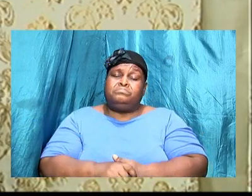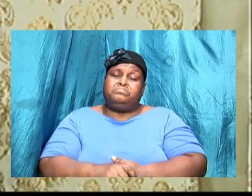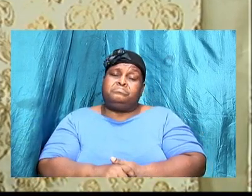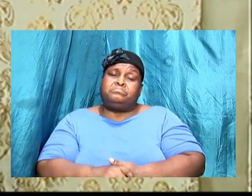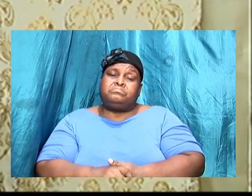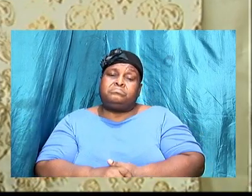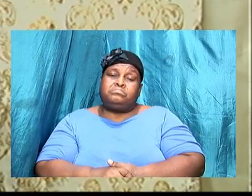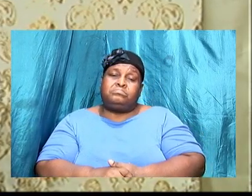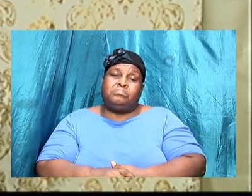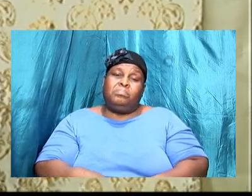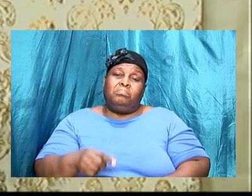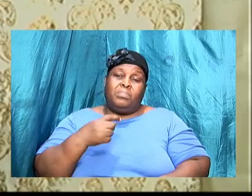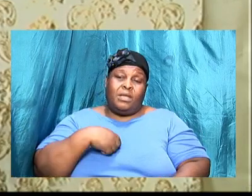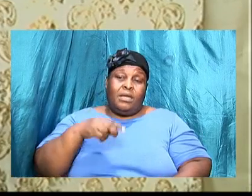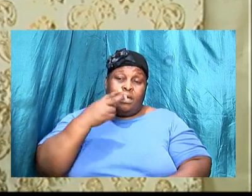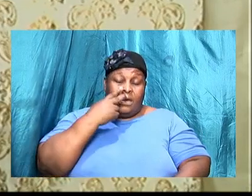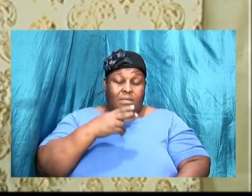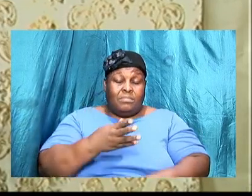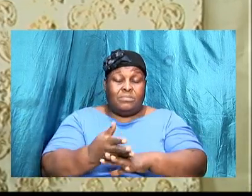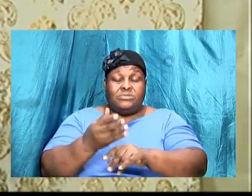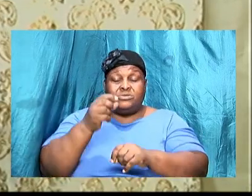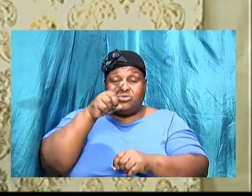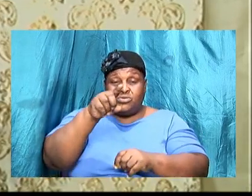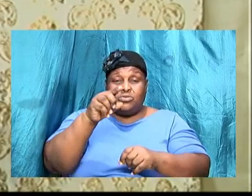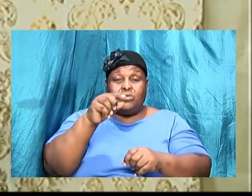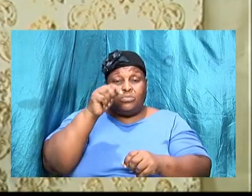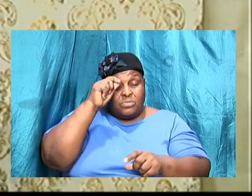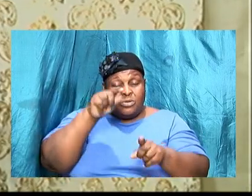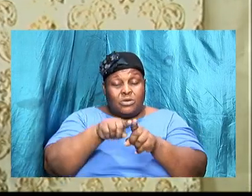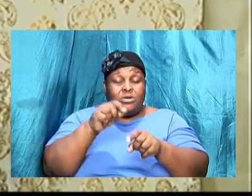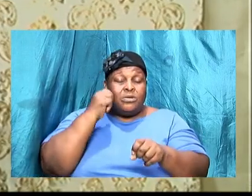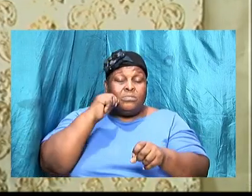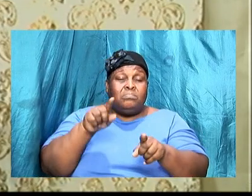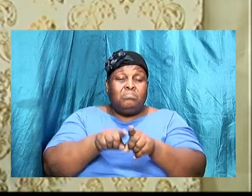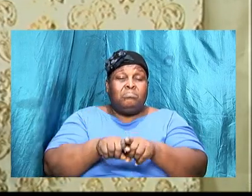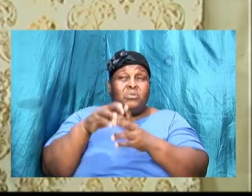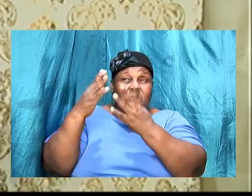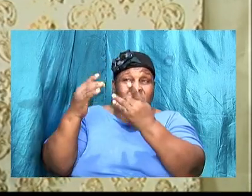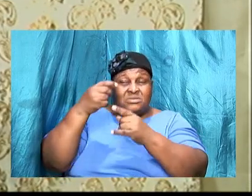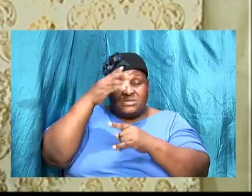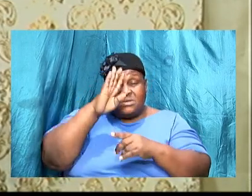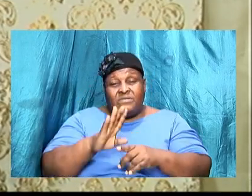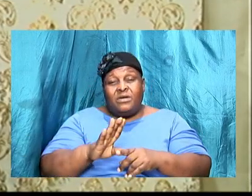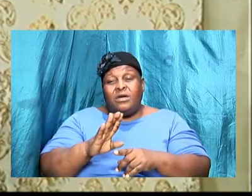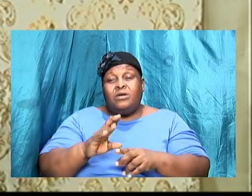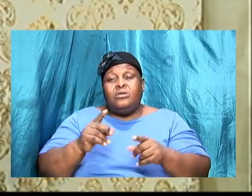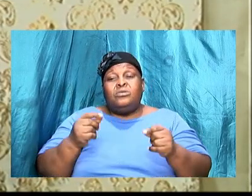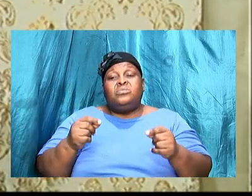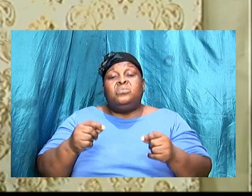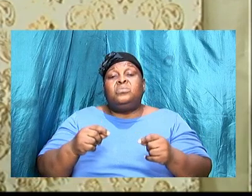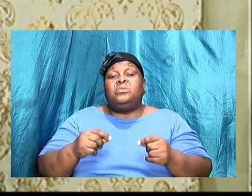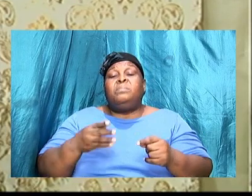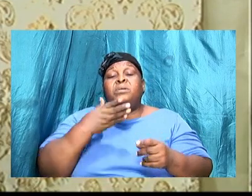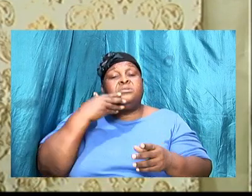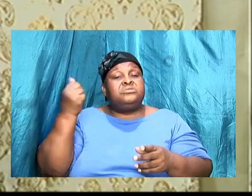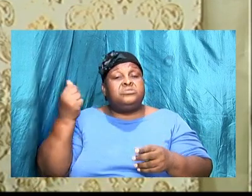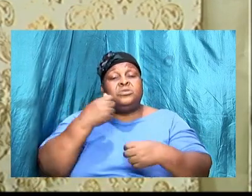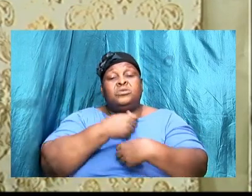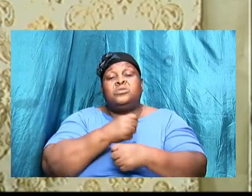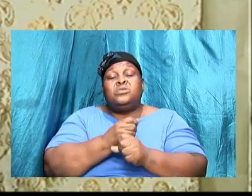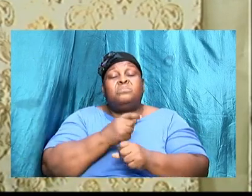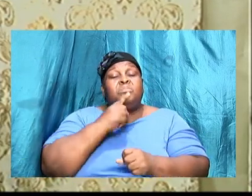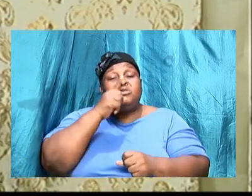I beseech you brethren by the mercies of God that you do your utmost best to make